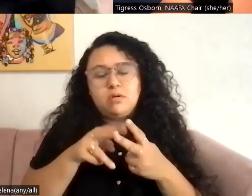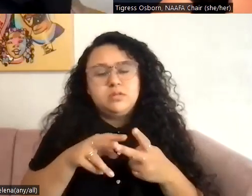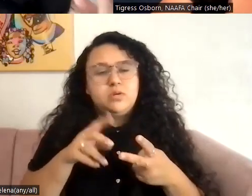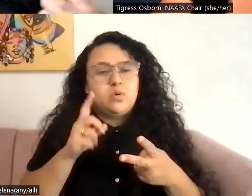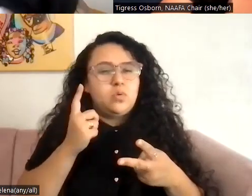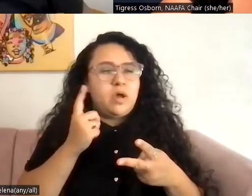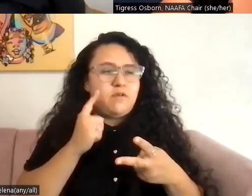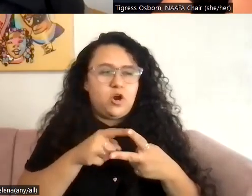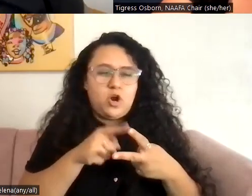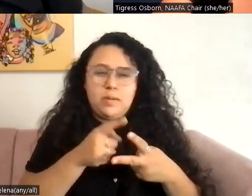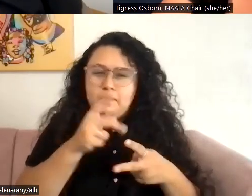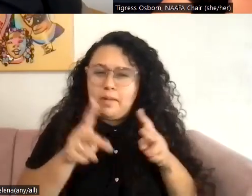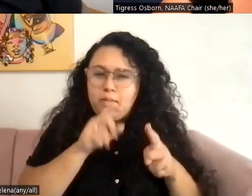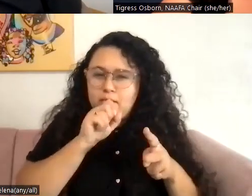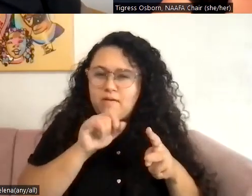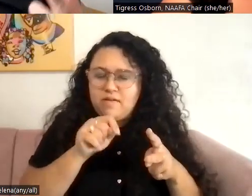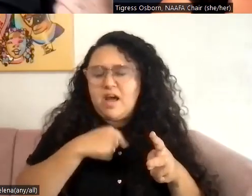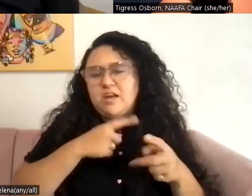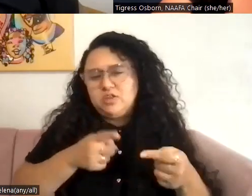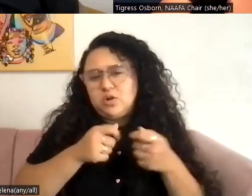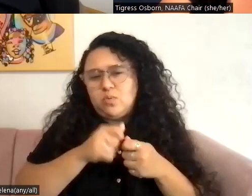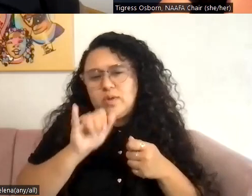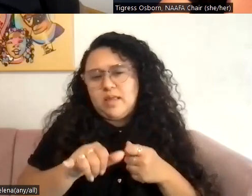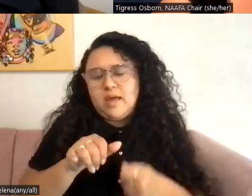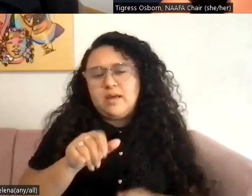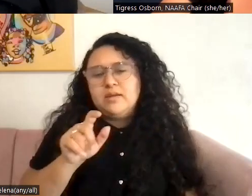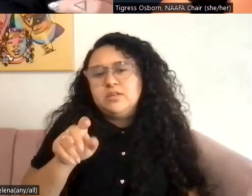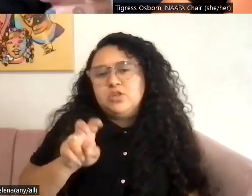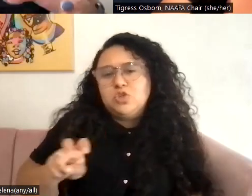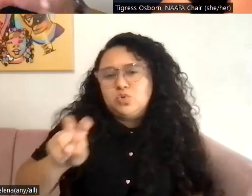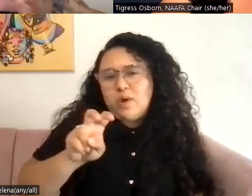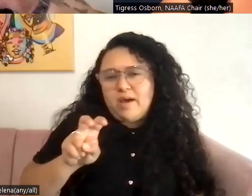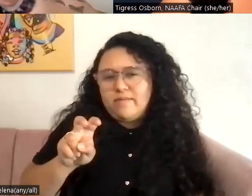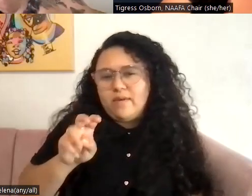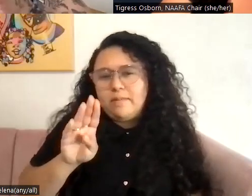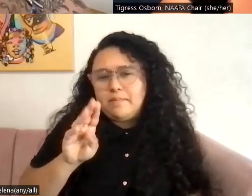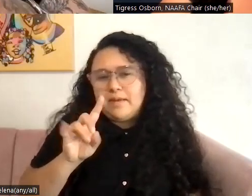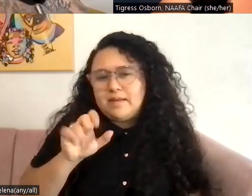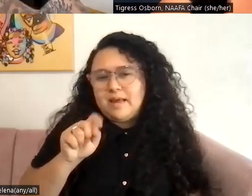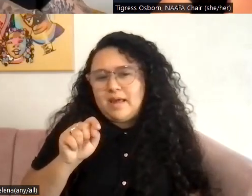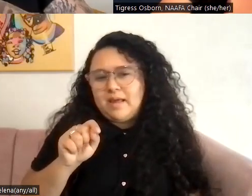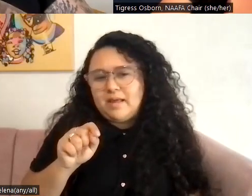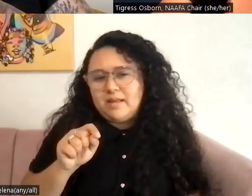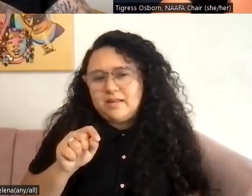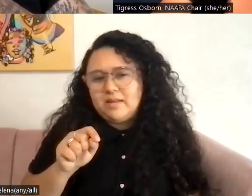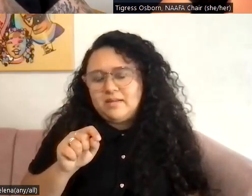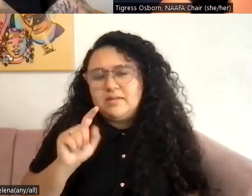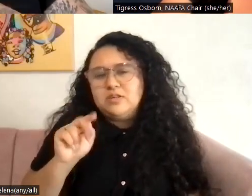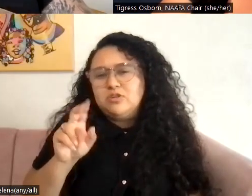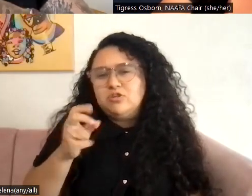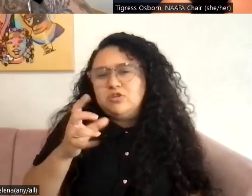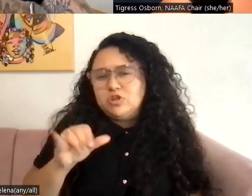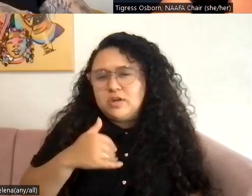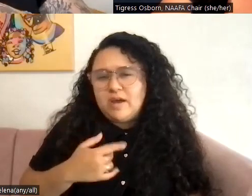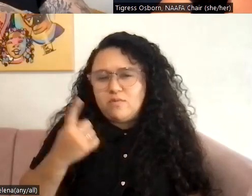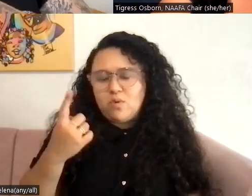people love it. I really struggle with it, which is a travel bidet, which is basically like, Tushy has one. There's a couple of